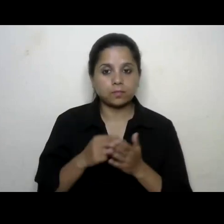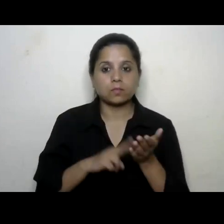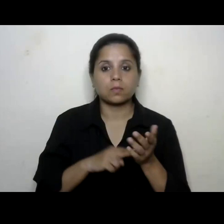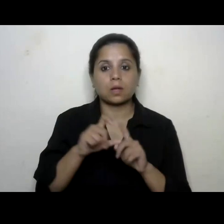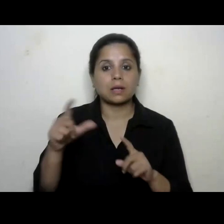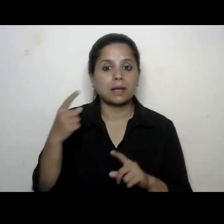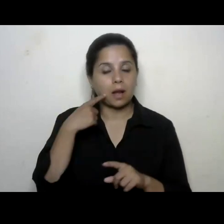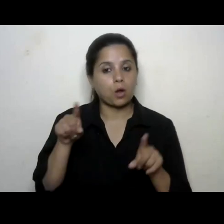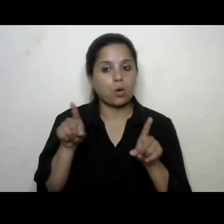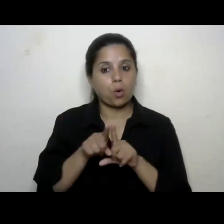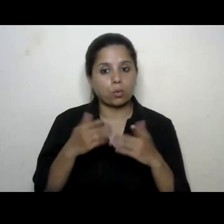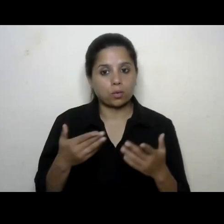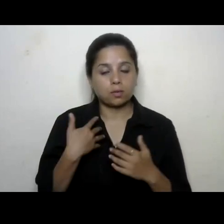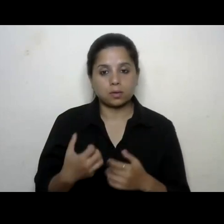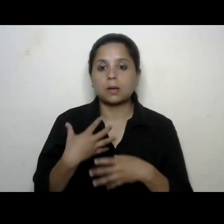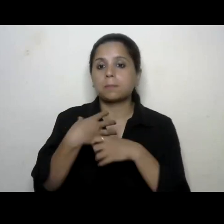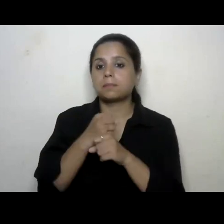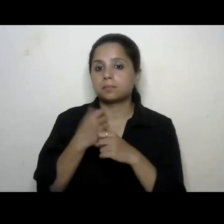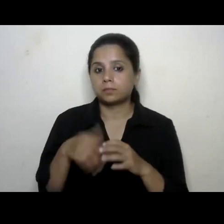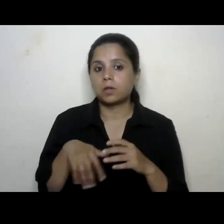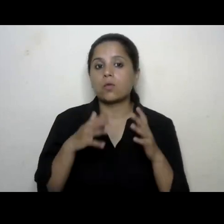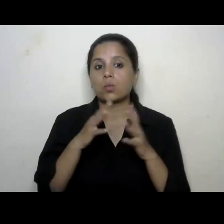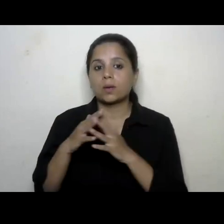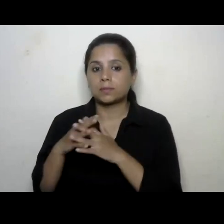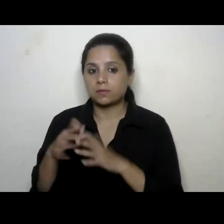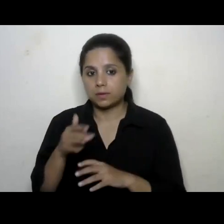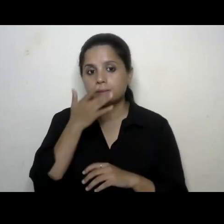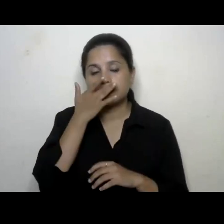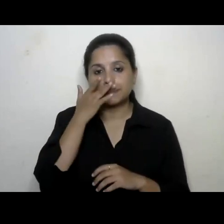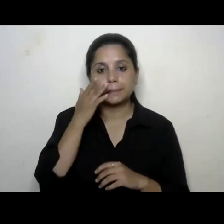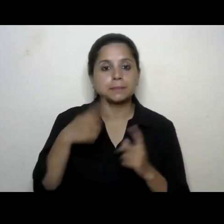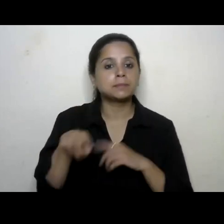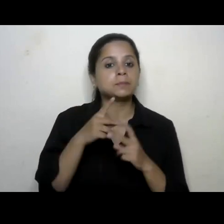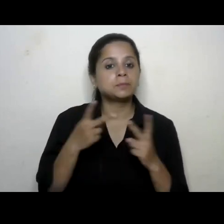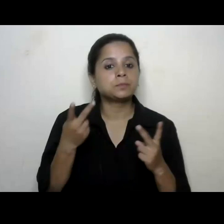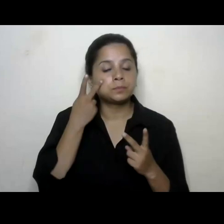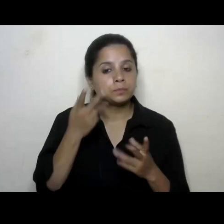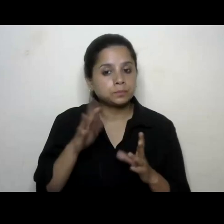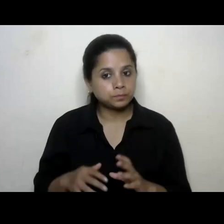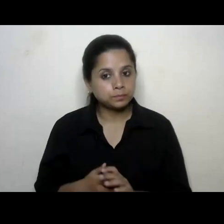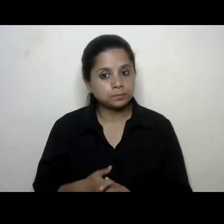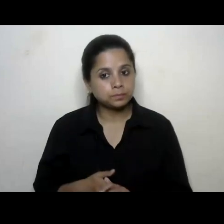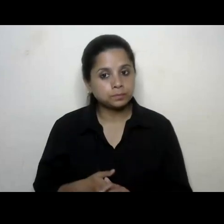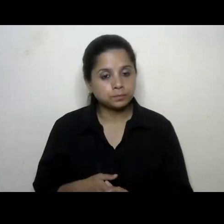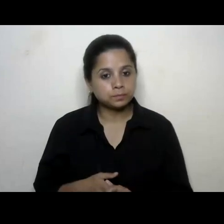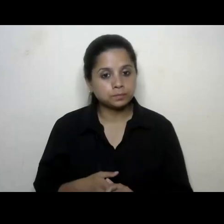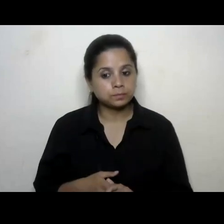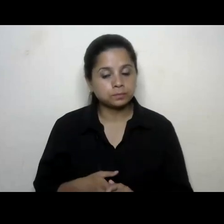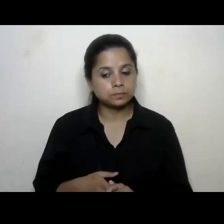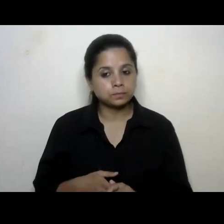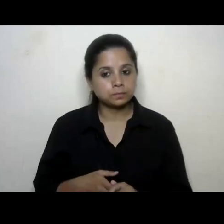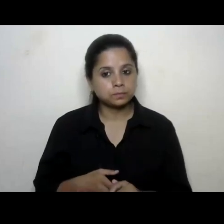also developed a portal known as dipop which describes the